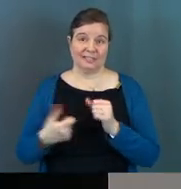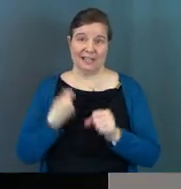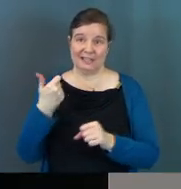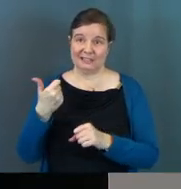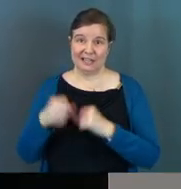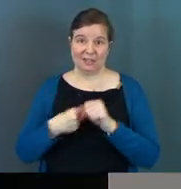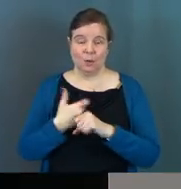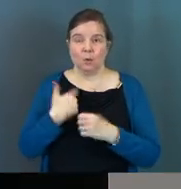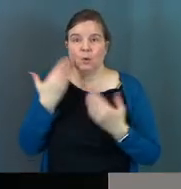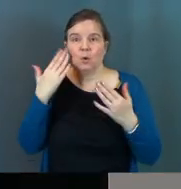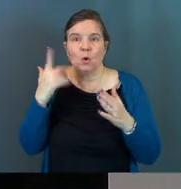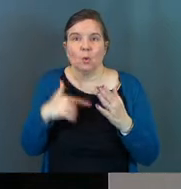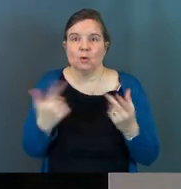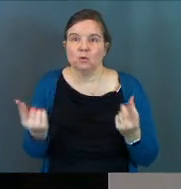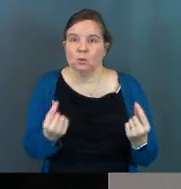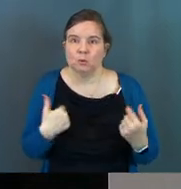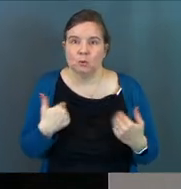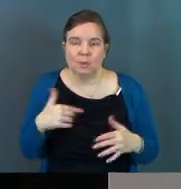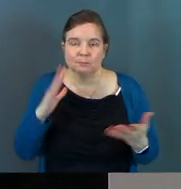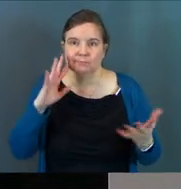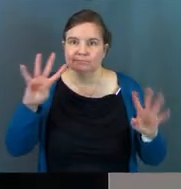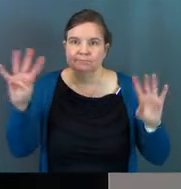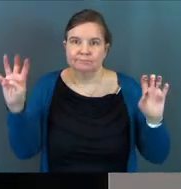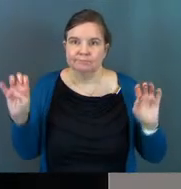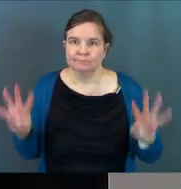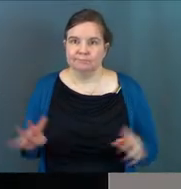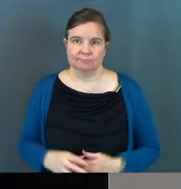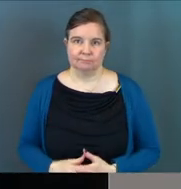decade, and we don't even know what it's doing to us.